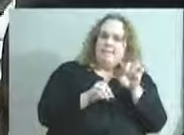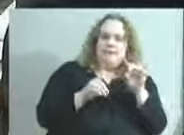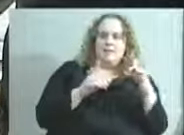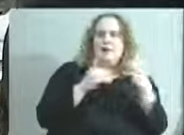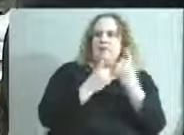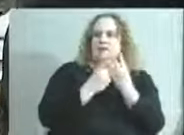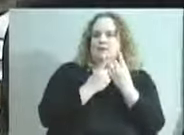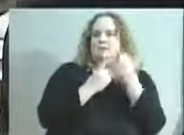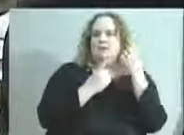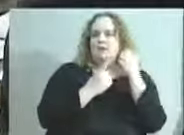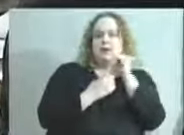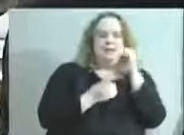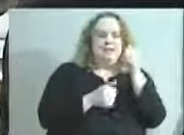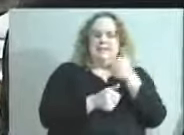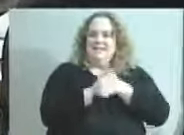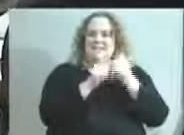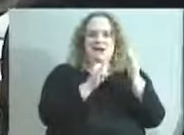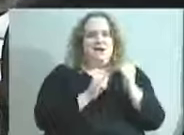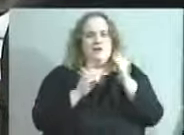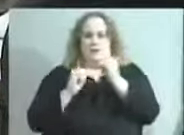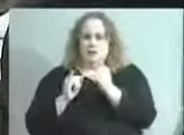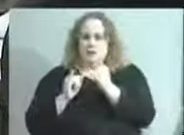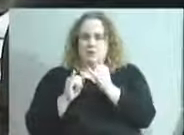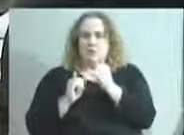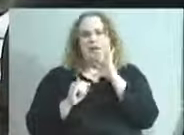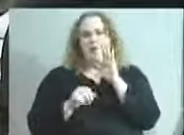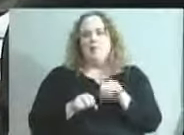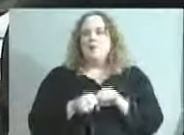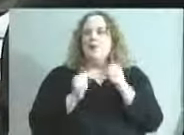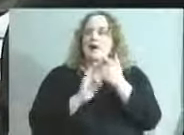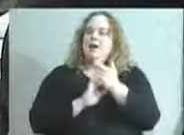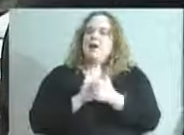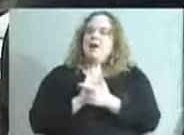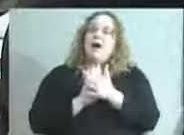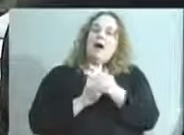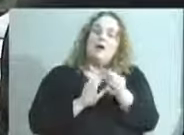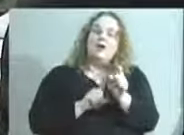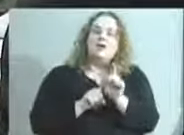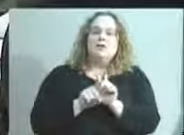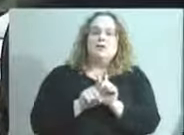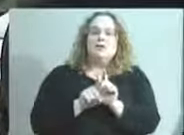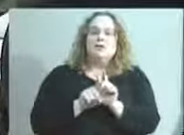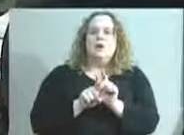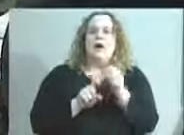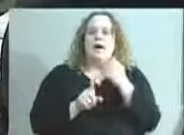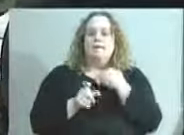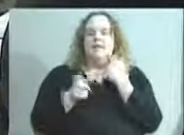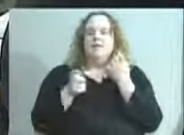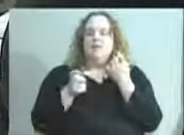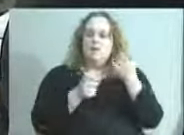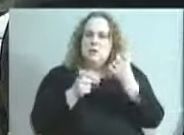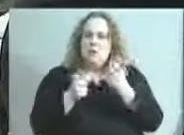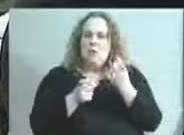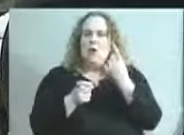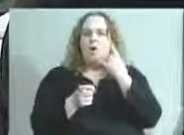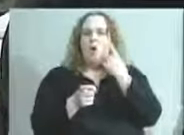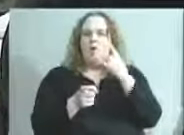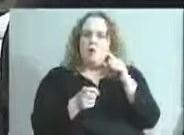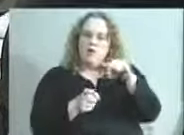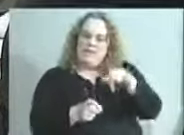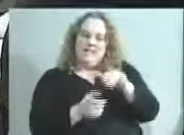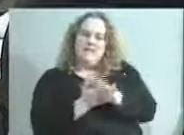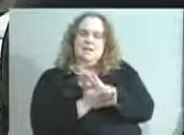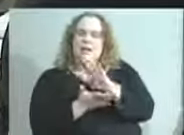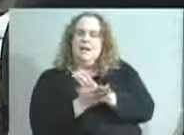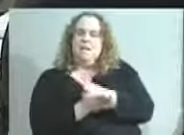to the superintendent would violate that law. And then finally, there are controls in the memorandum of understanding